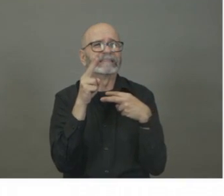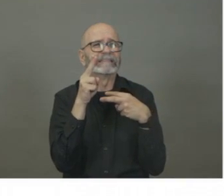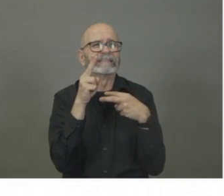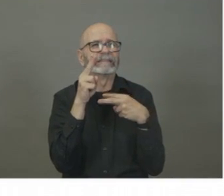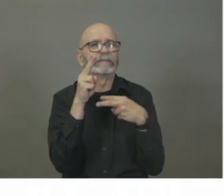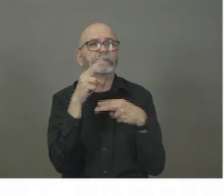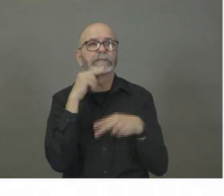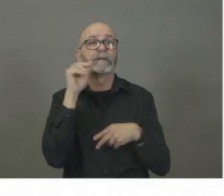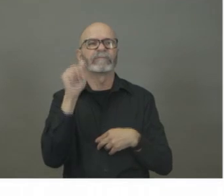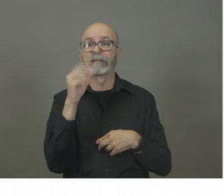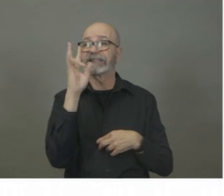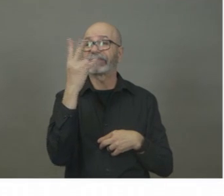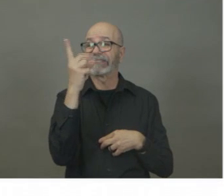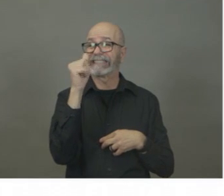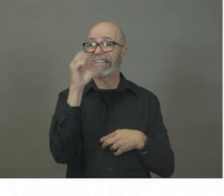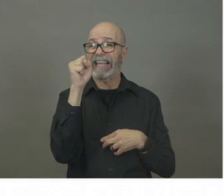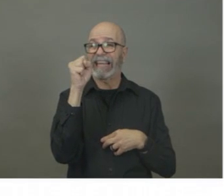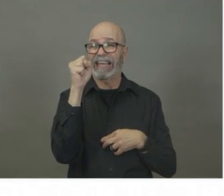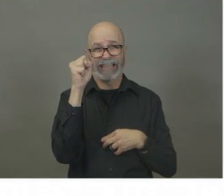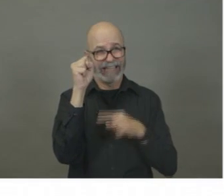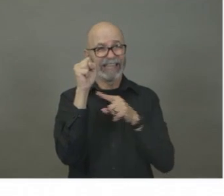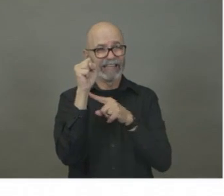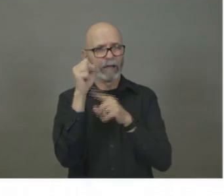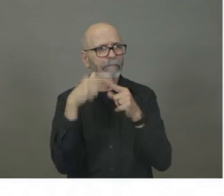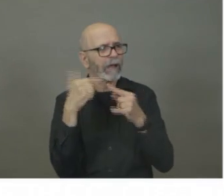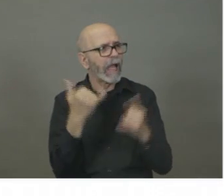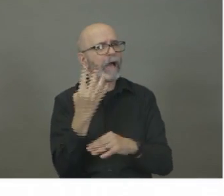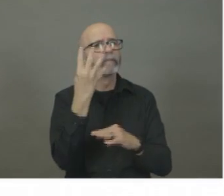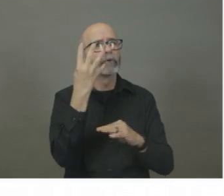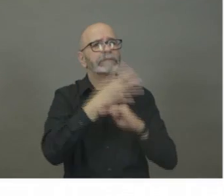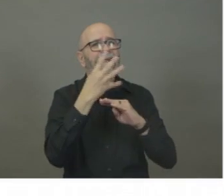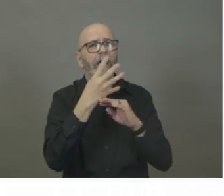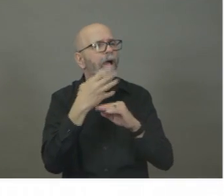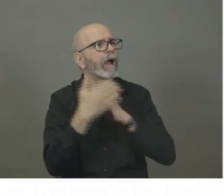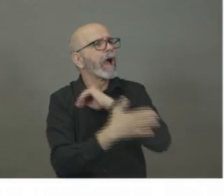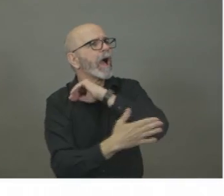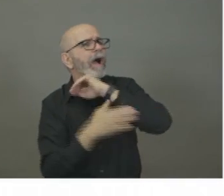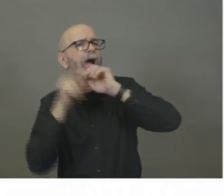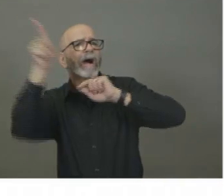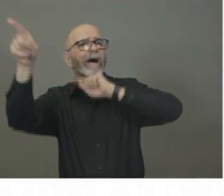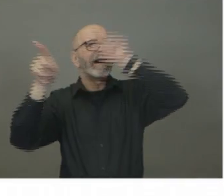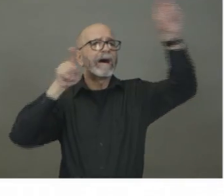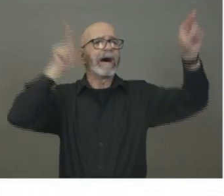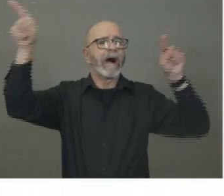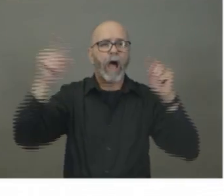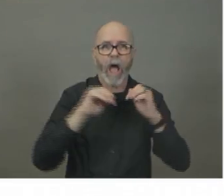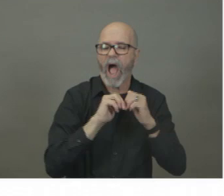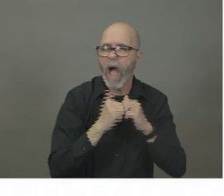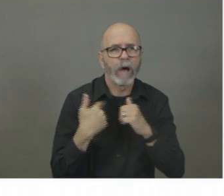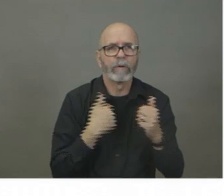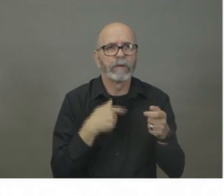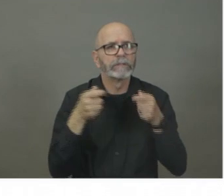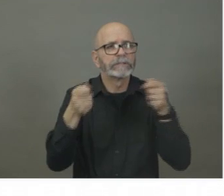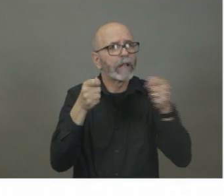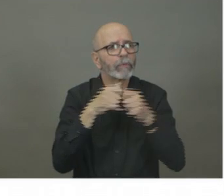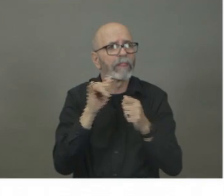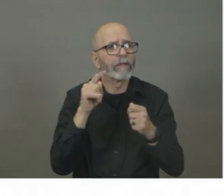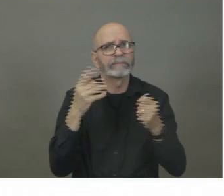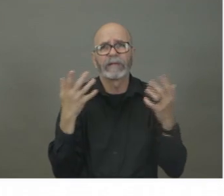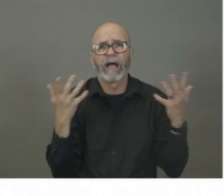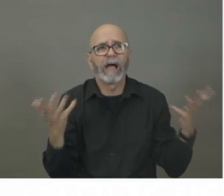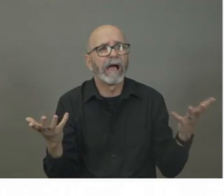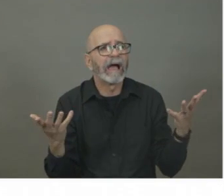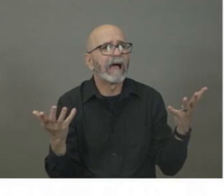special strategy to deal with rural situations and where or how people can, can, uh, find services as